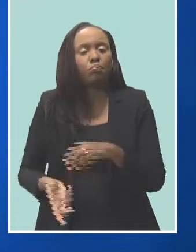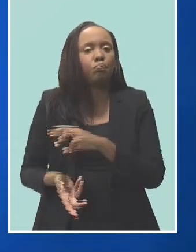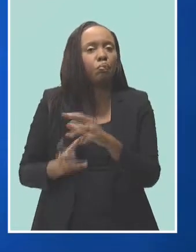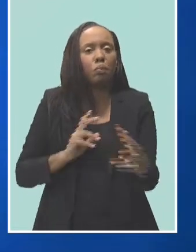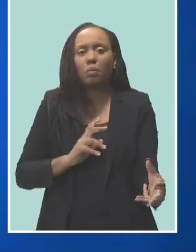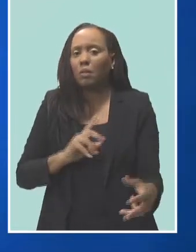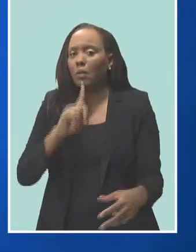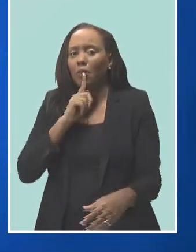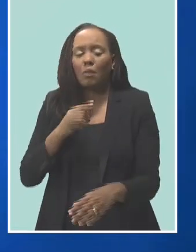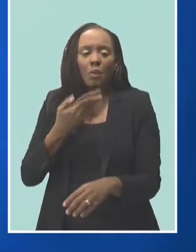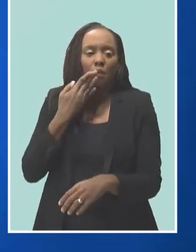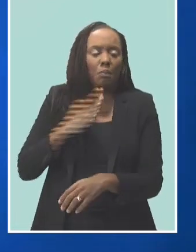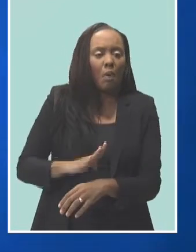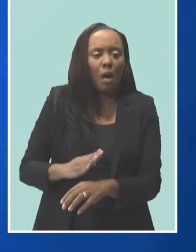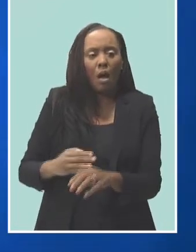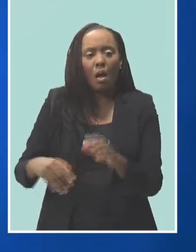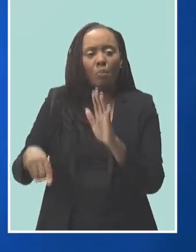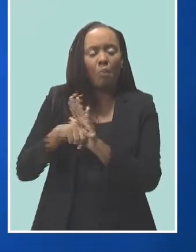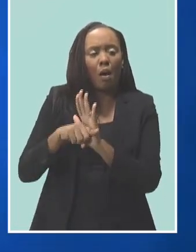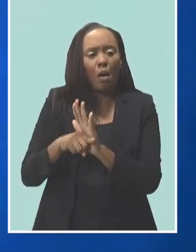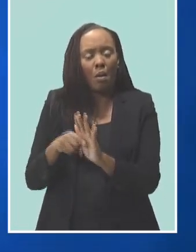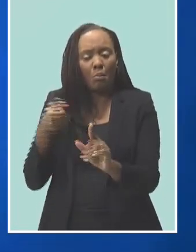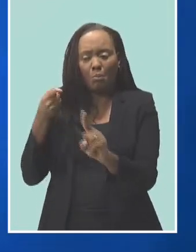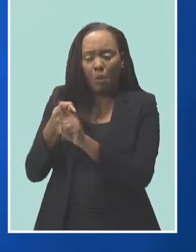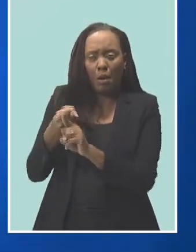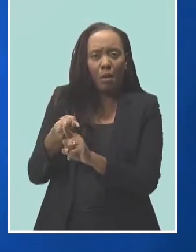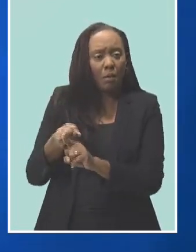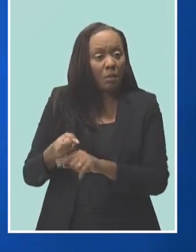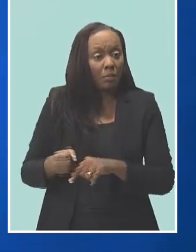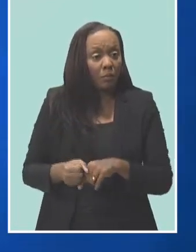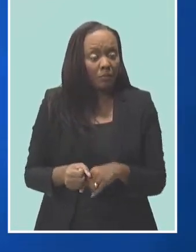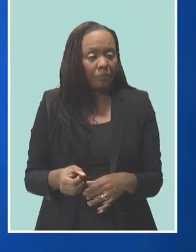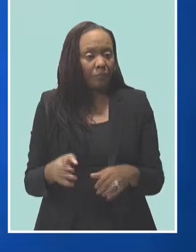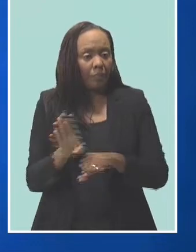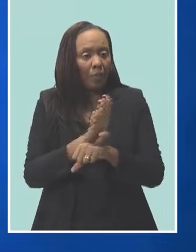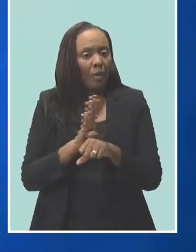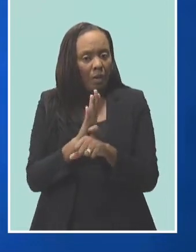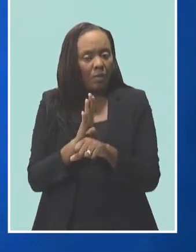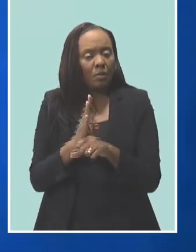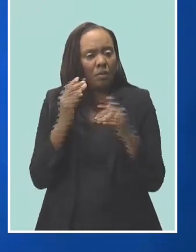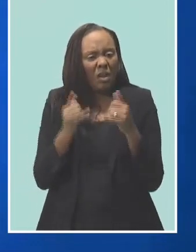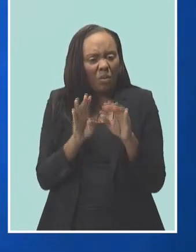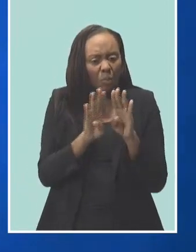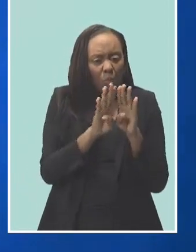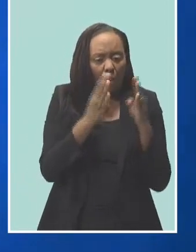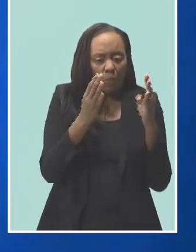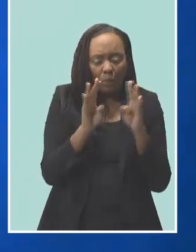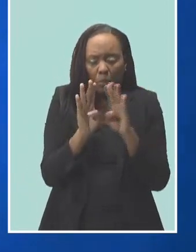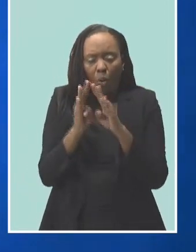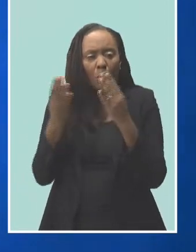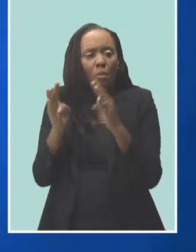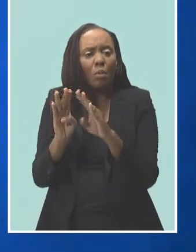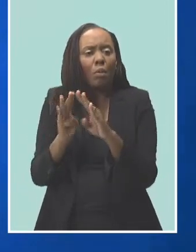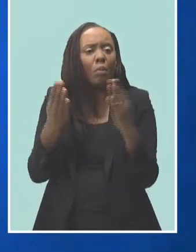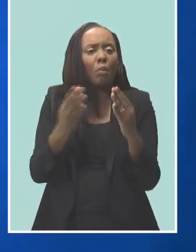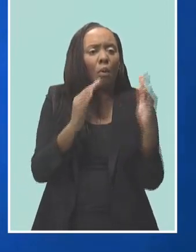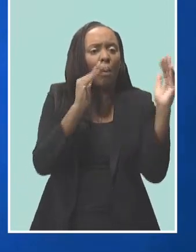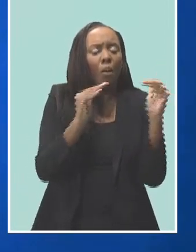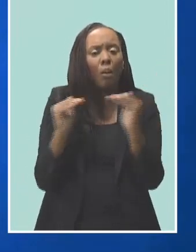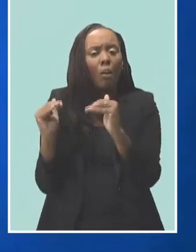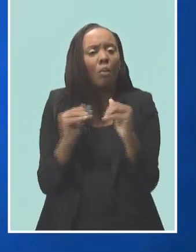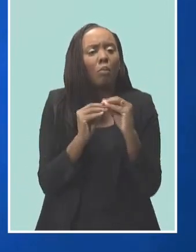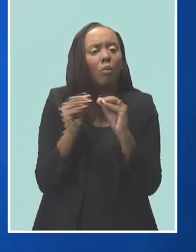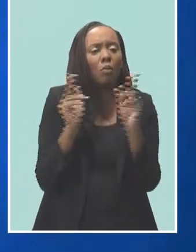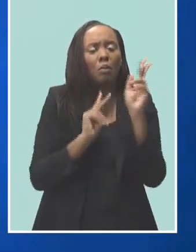bad impact on that individual. And with Barbados preparing to ease the lockdown measures, Ms. Allen hopes more people will become